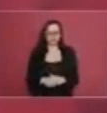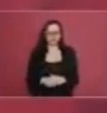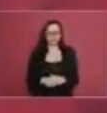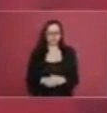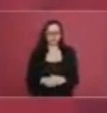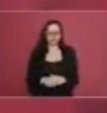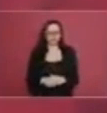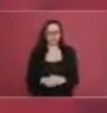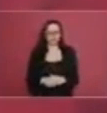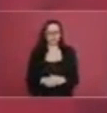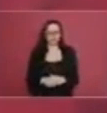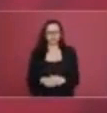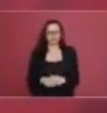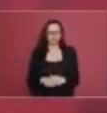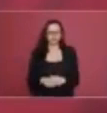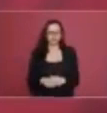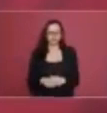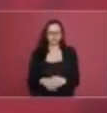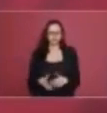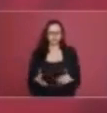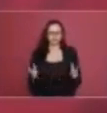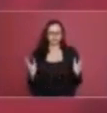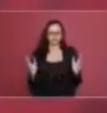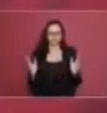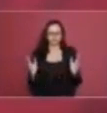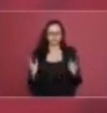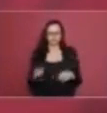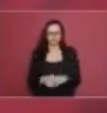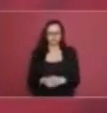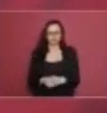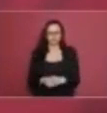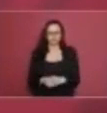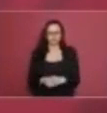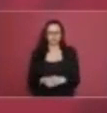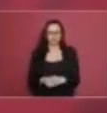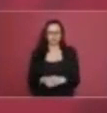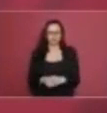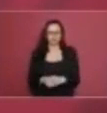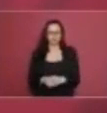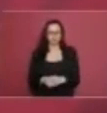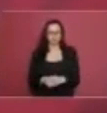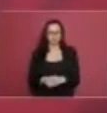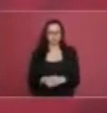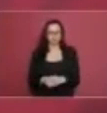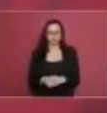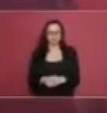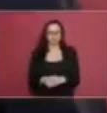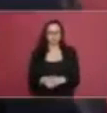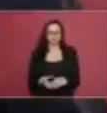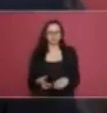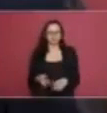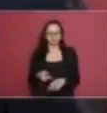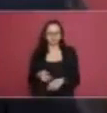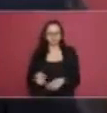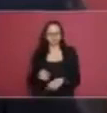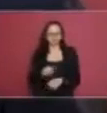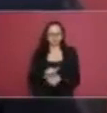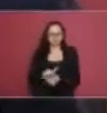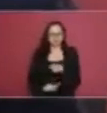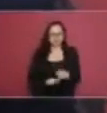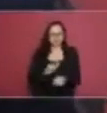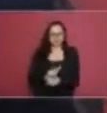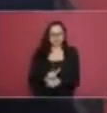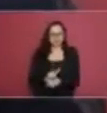even to to know that even that